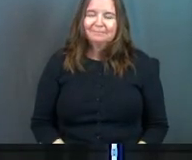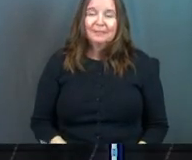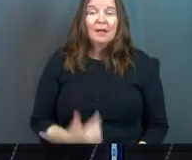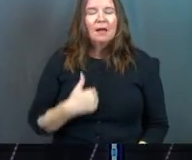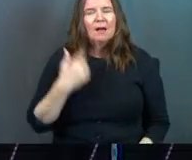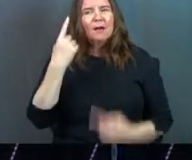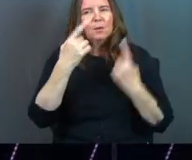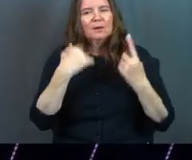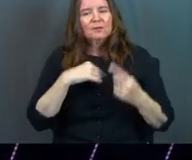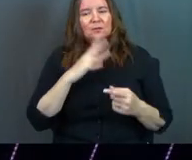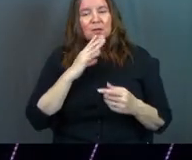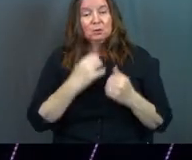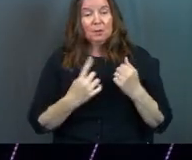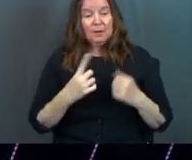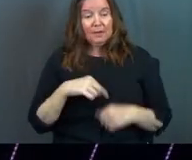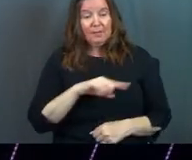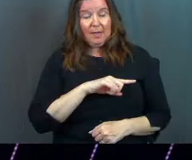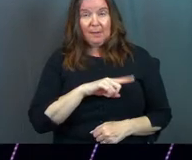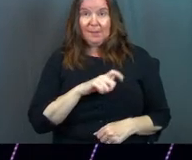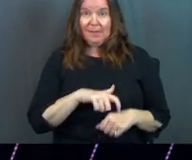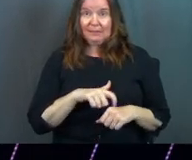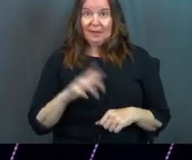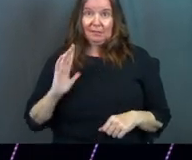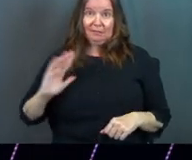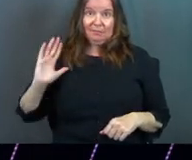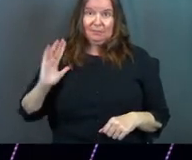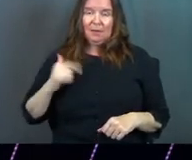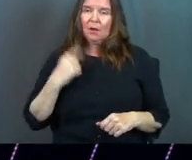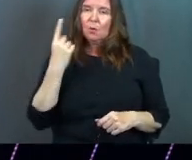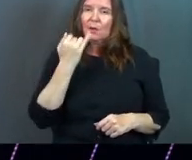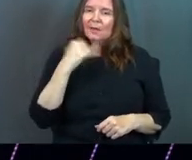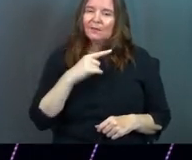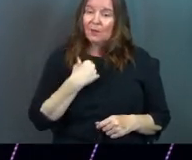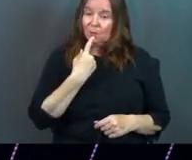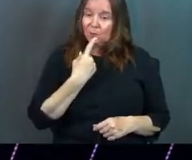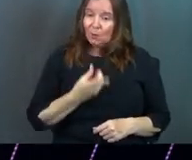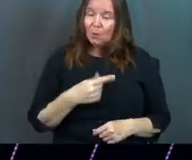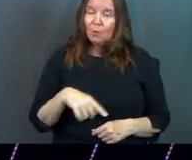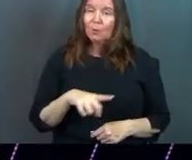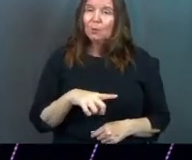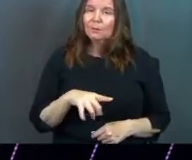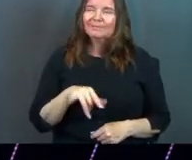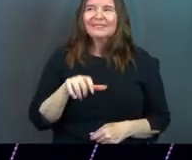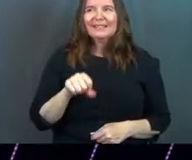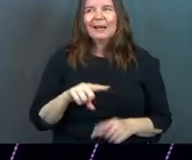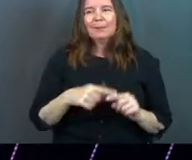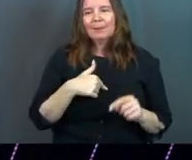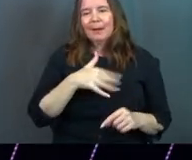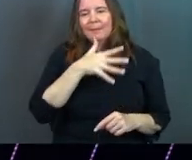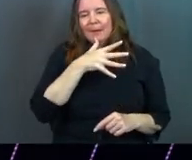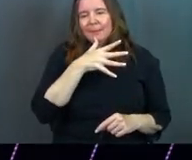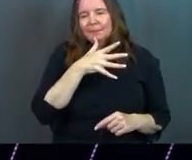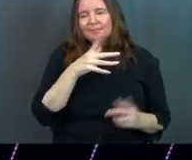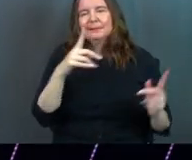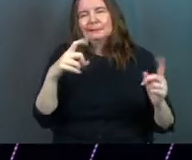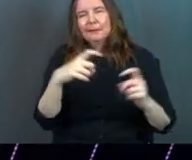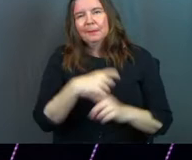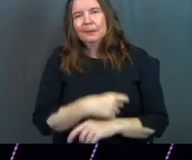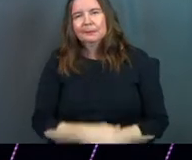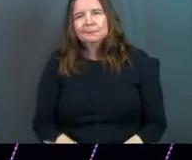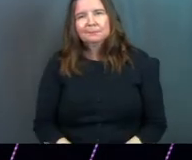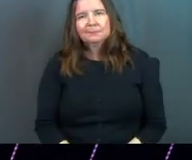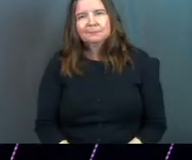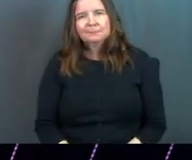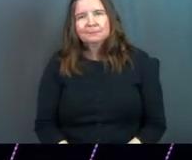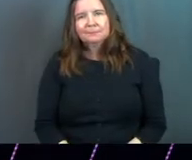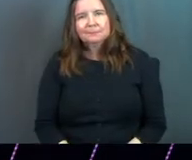I wonder if you talked to any of them at that time. I wonder if they would have told you, yeah, but with my mom, it's complicated.